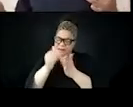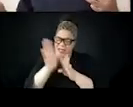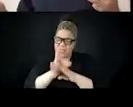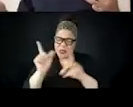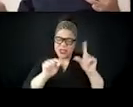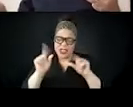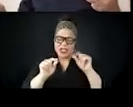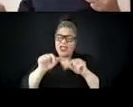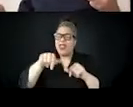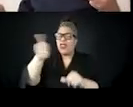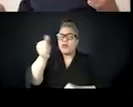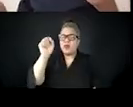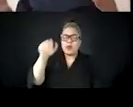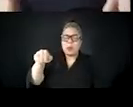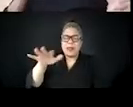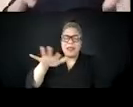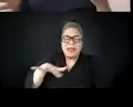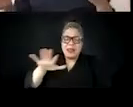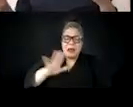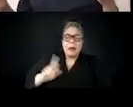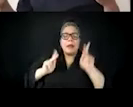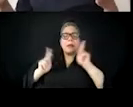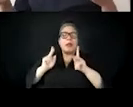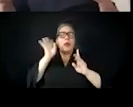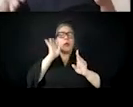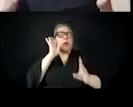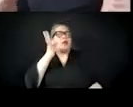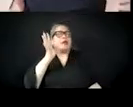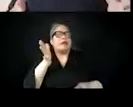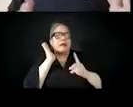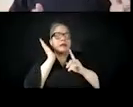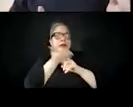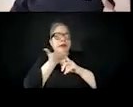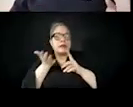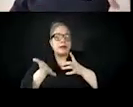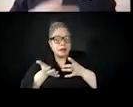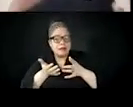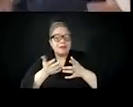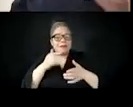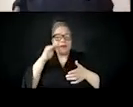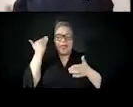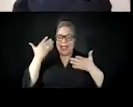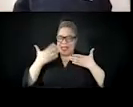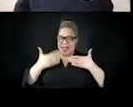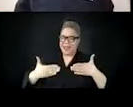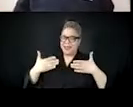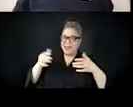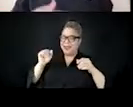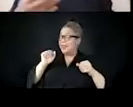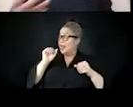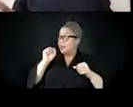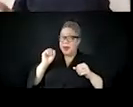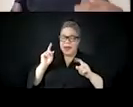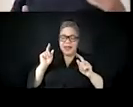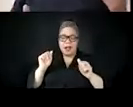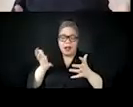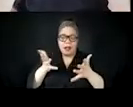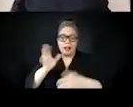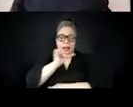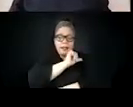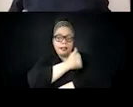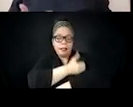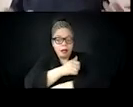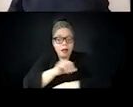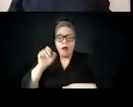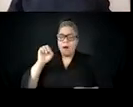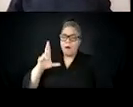um, you know, slide into communities, just so discord, um, sometimes